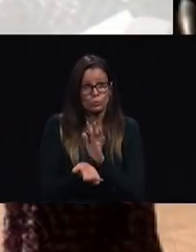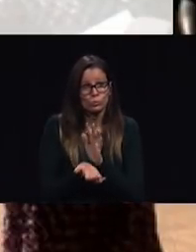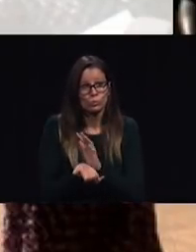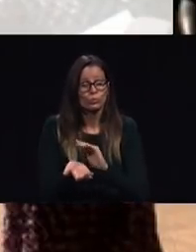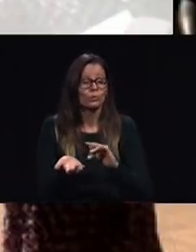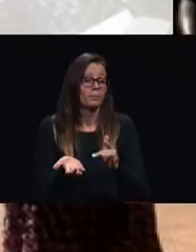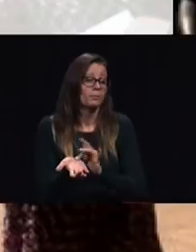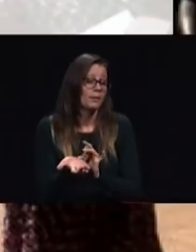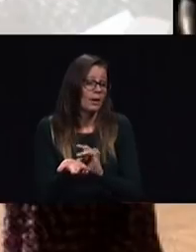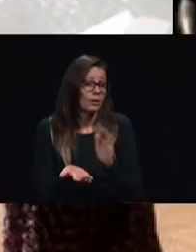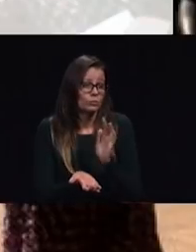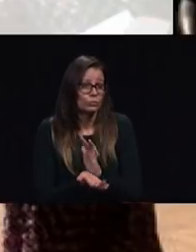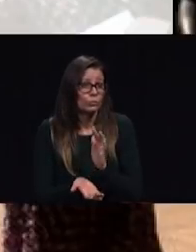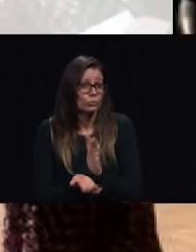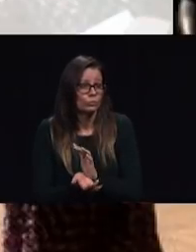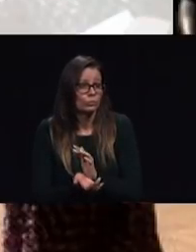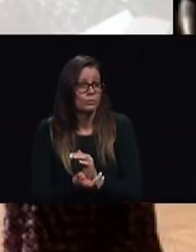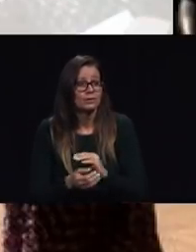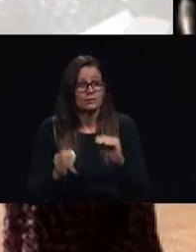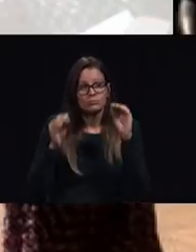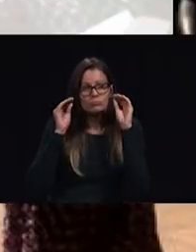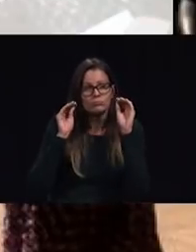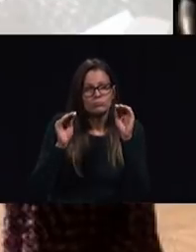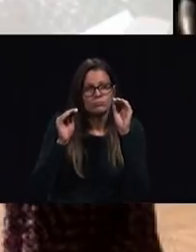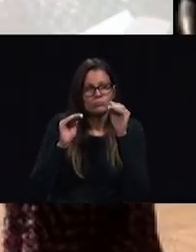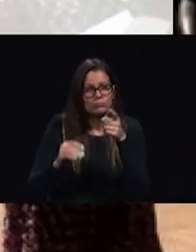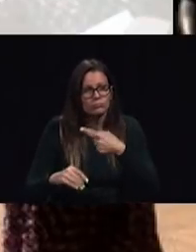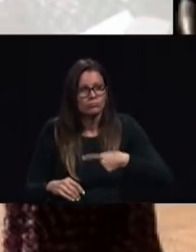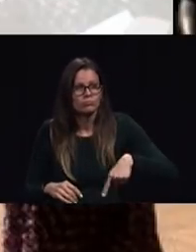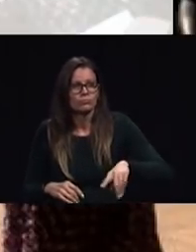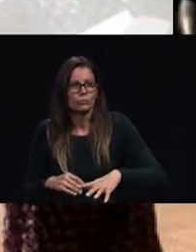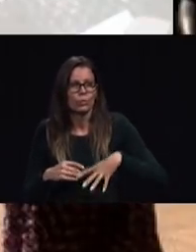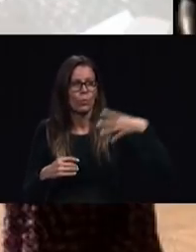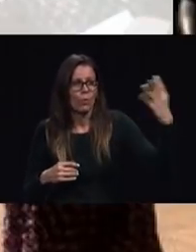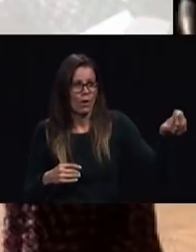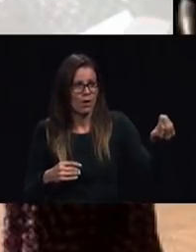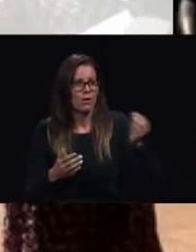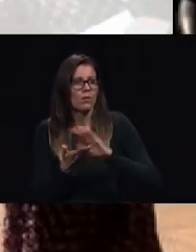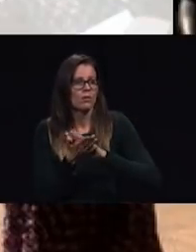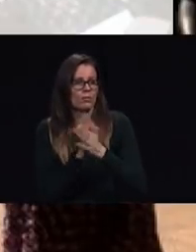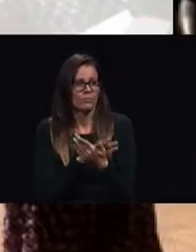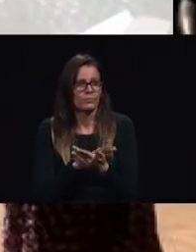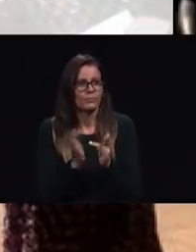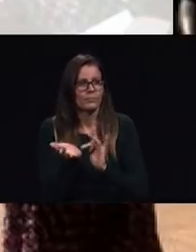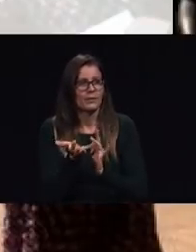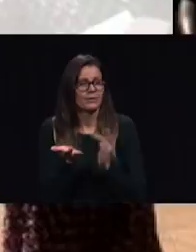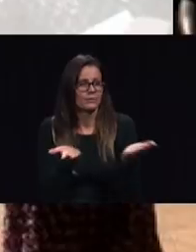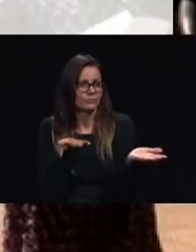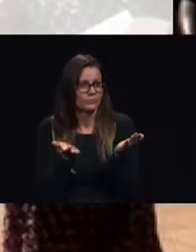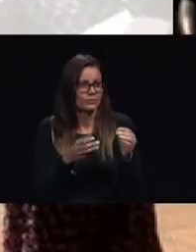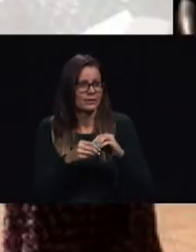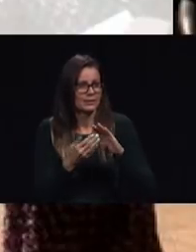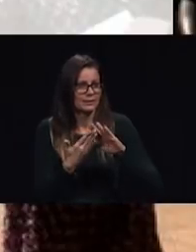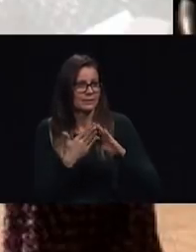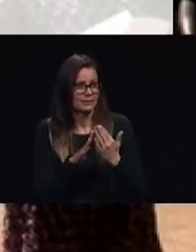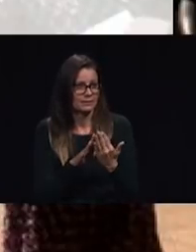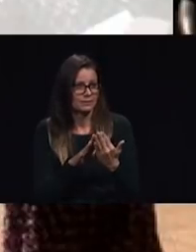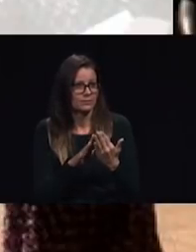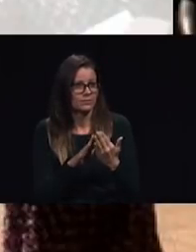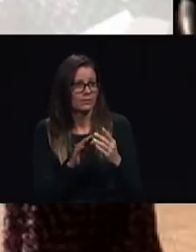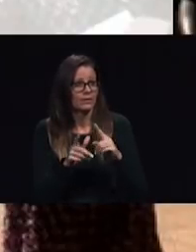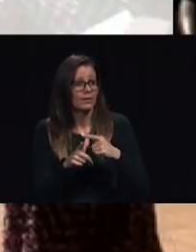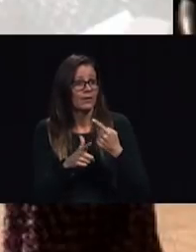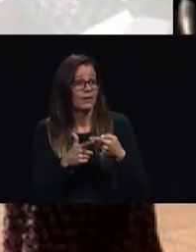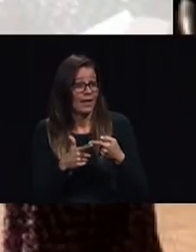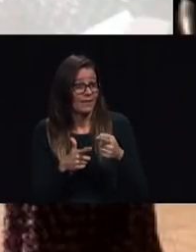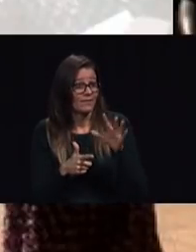out and be Christian medical missionaries in our cities and then of course about 50 million health